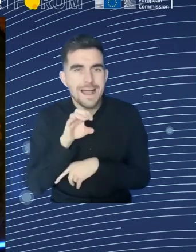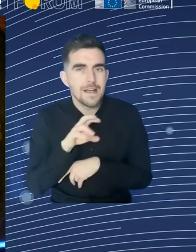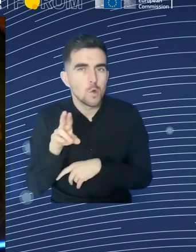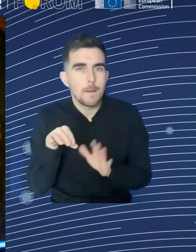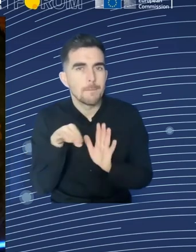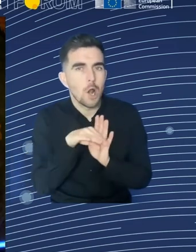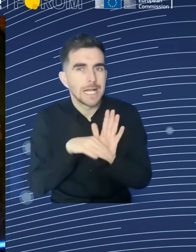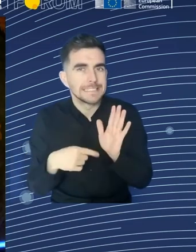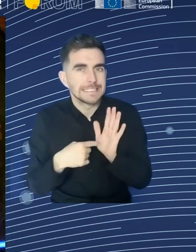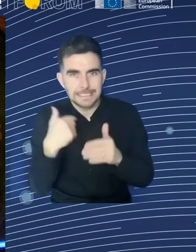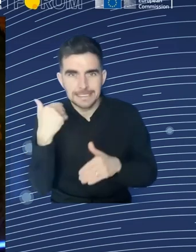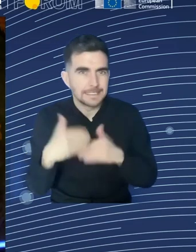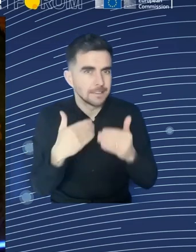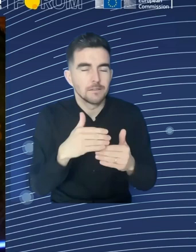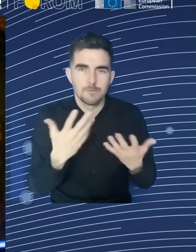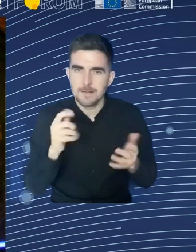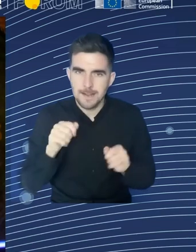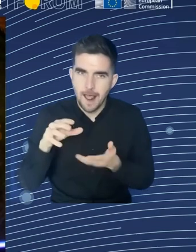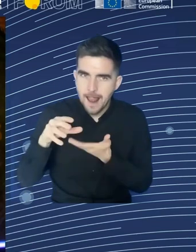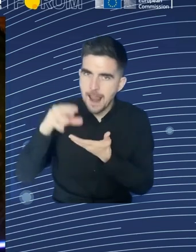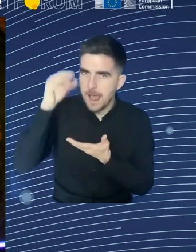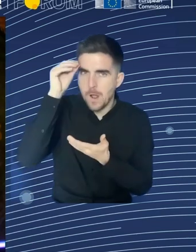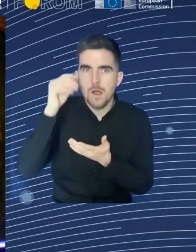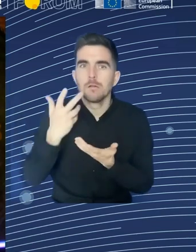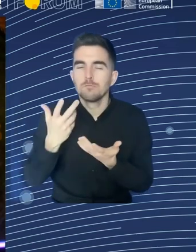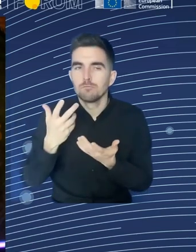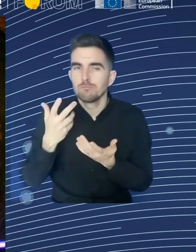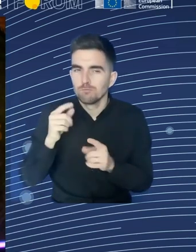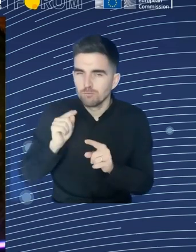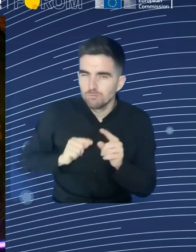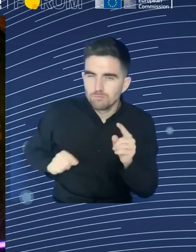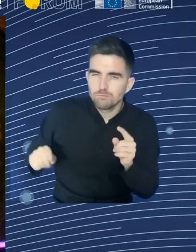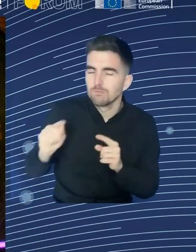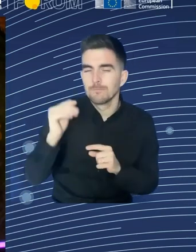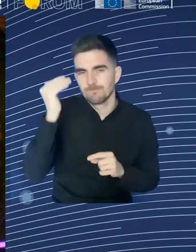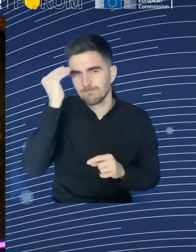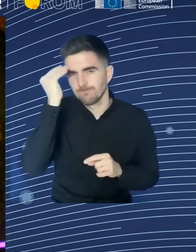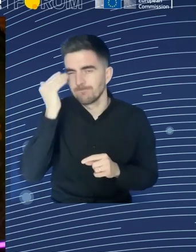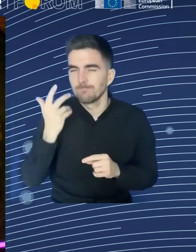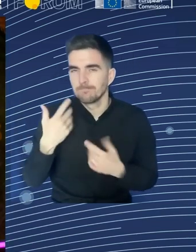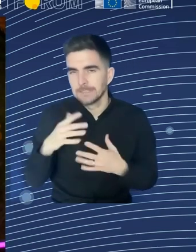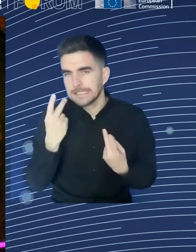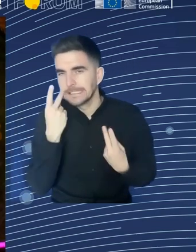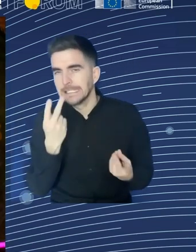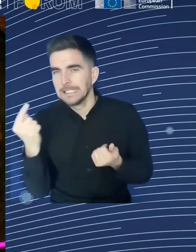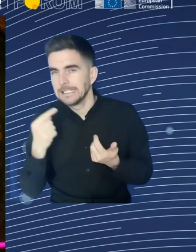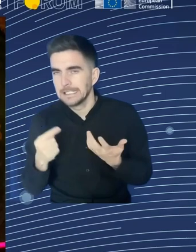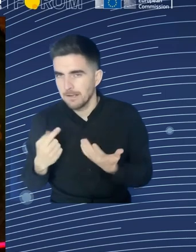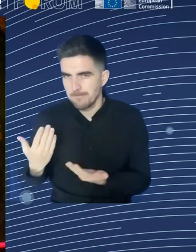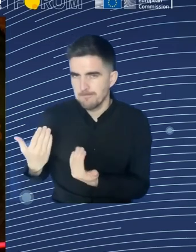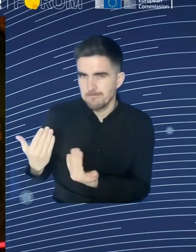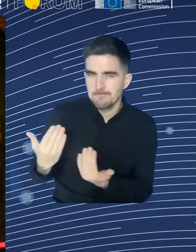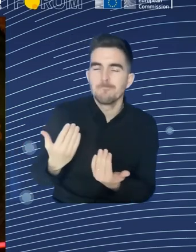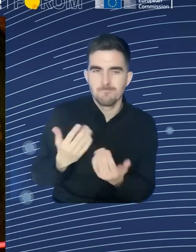repeat that we have to be everyday creative and innovative, and in order to be successful